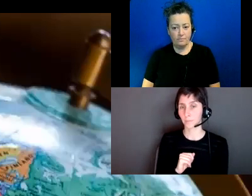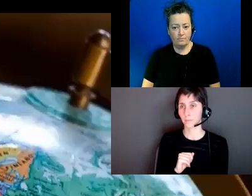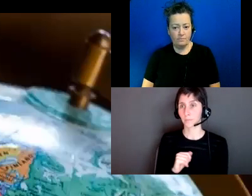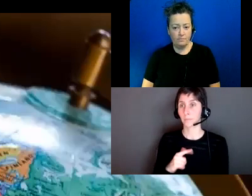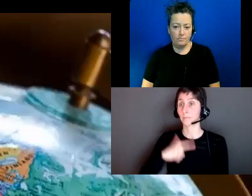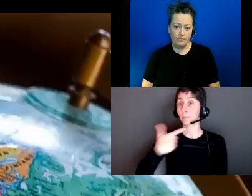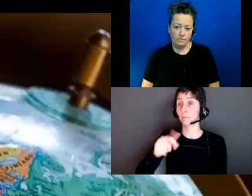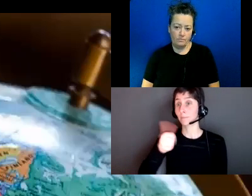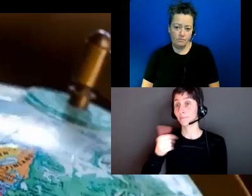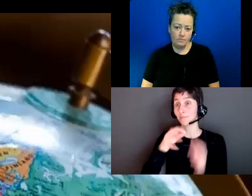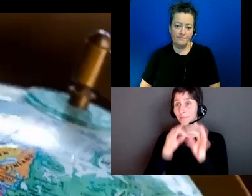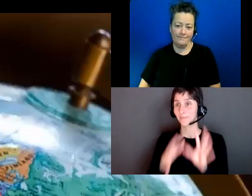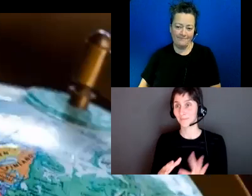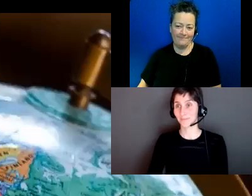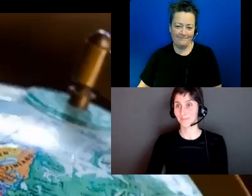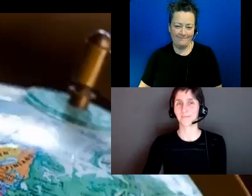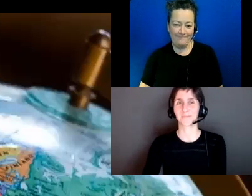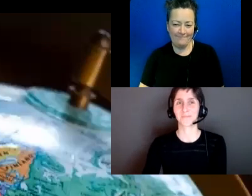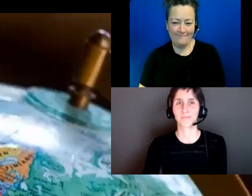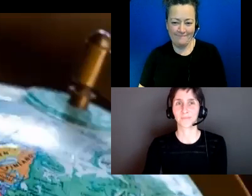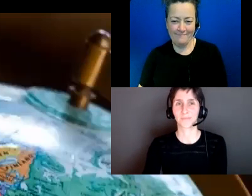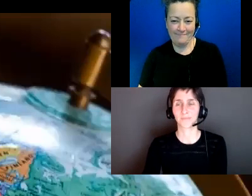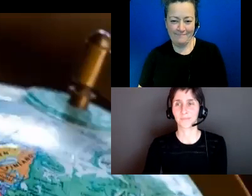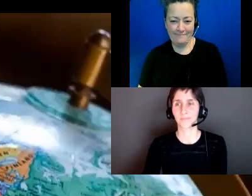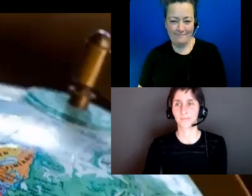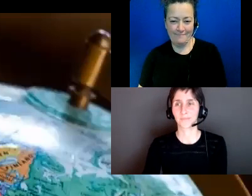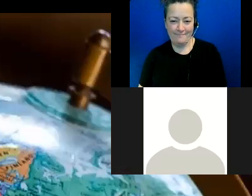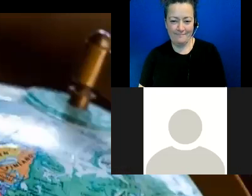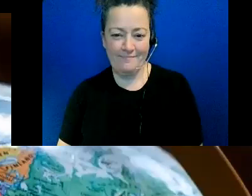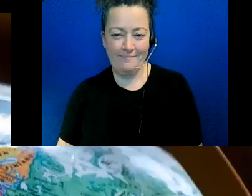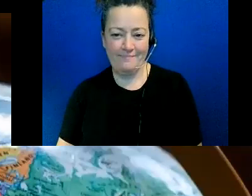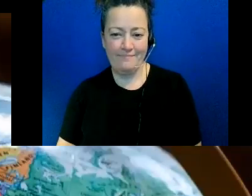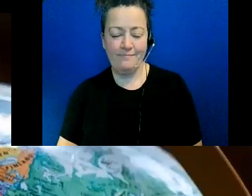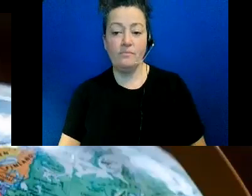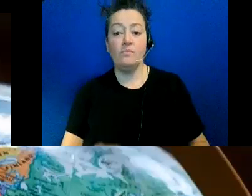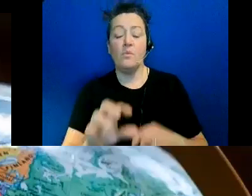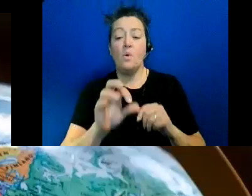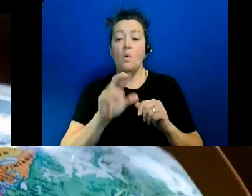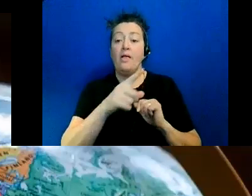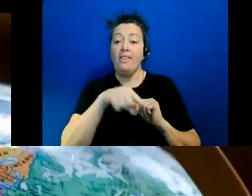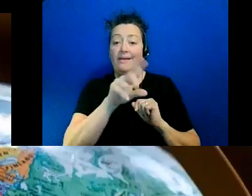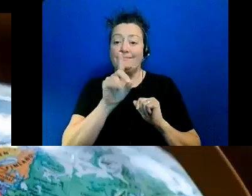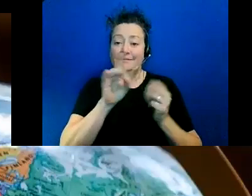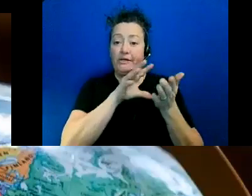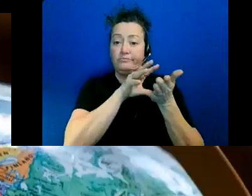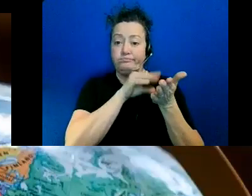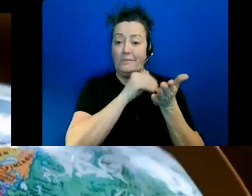instruction but that has been deficient due to the conditions or the environments where they work